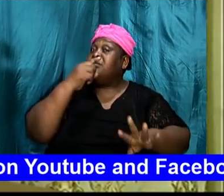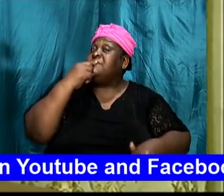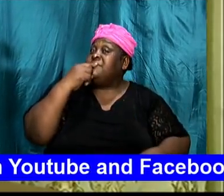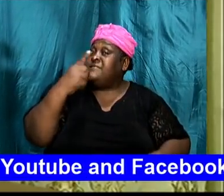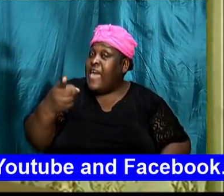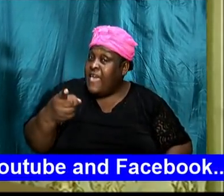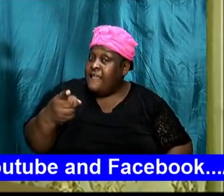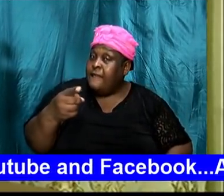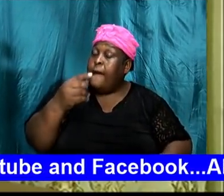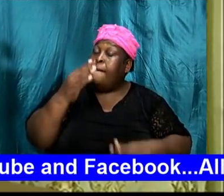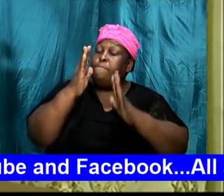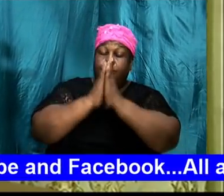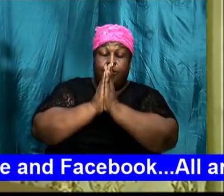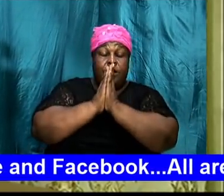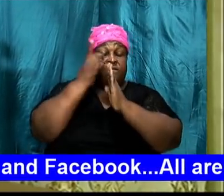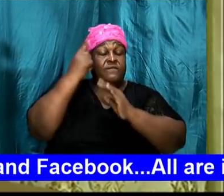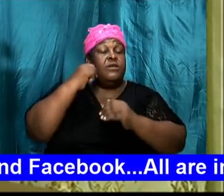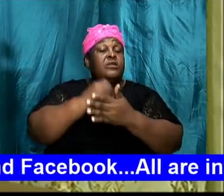praying for some sisters